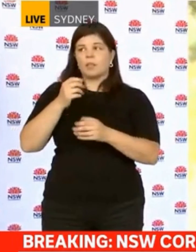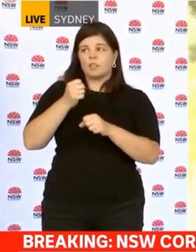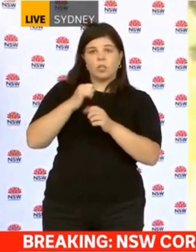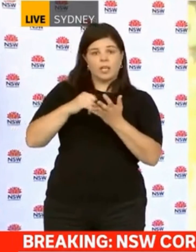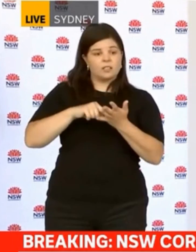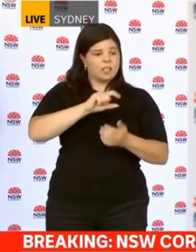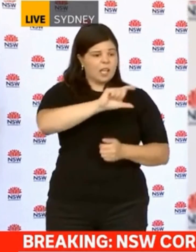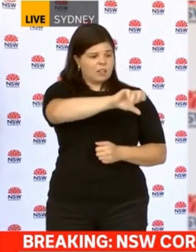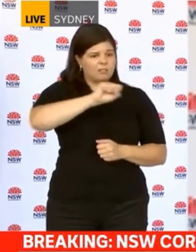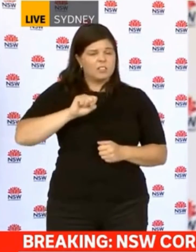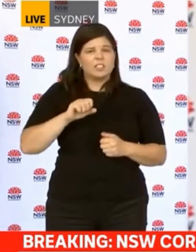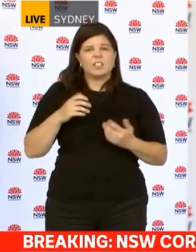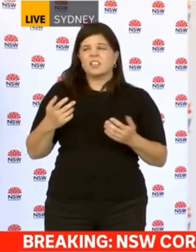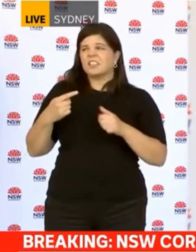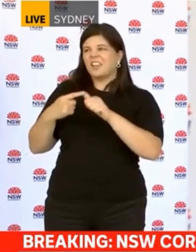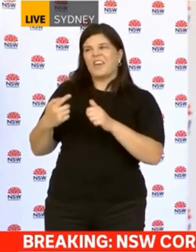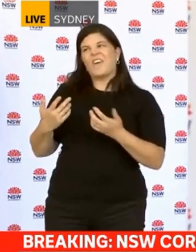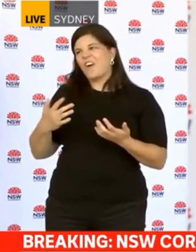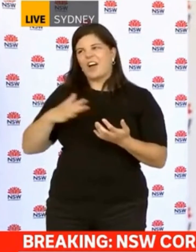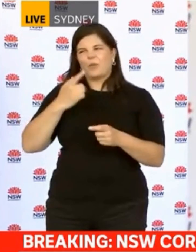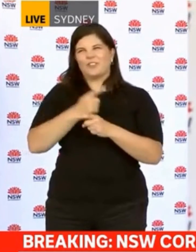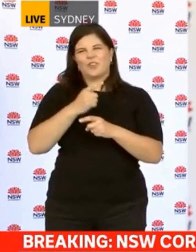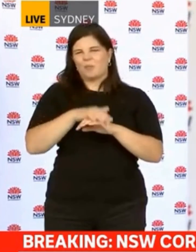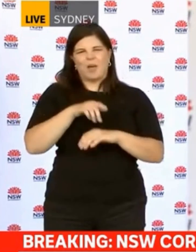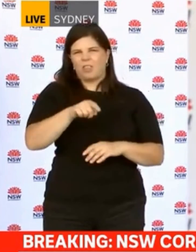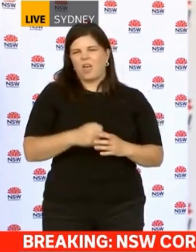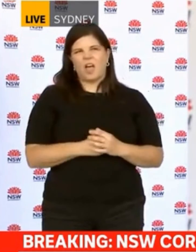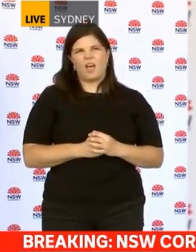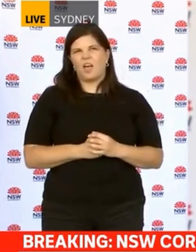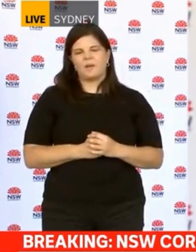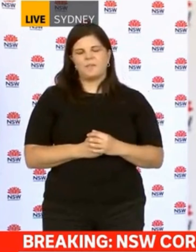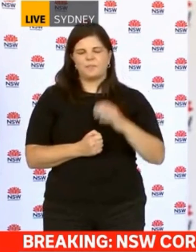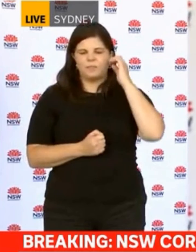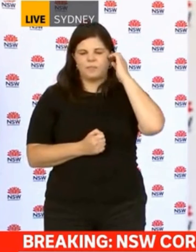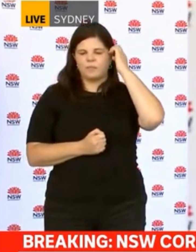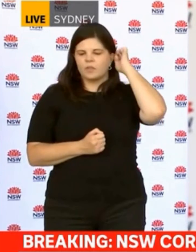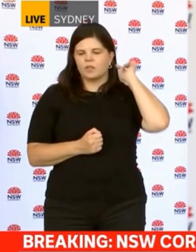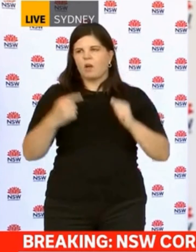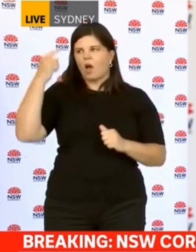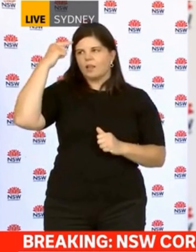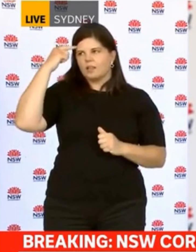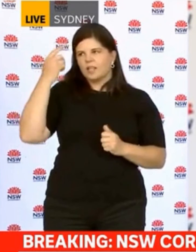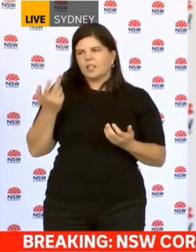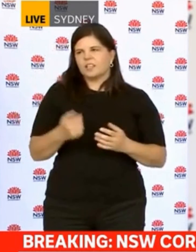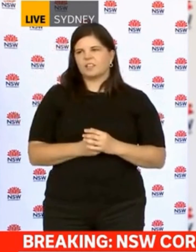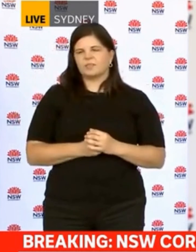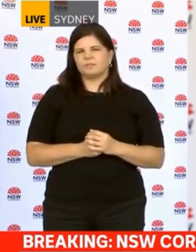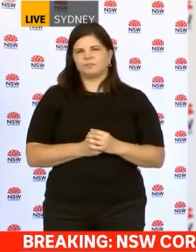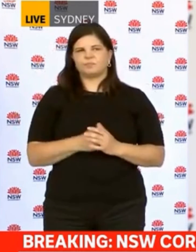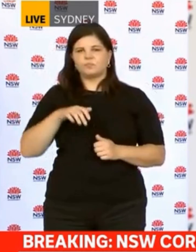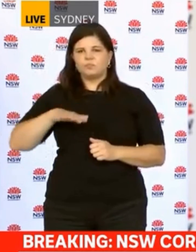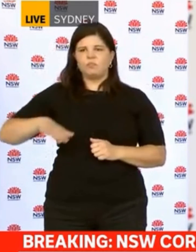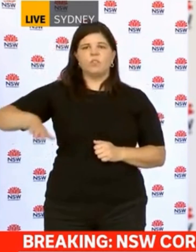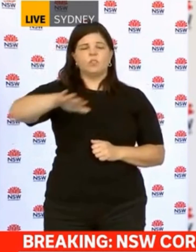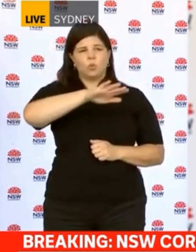GSTs, hey? Oh, look, I don't really want to make comment on that, only to say that I just think all of